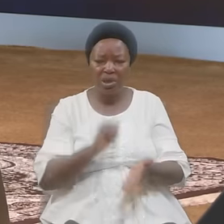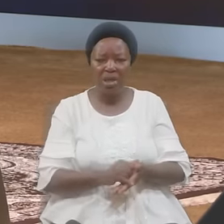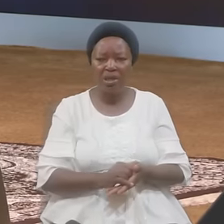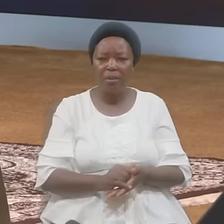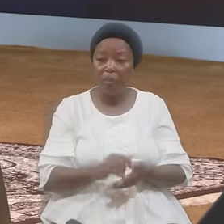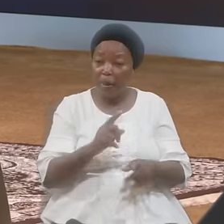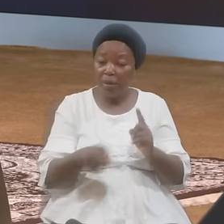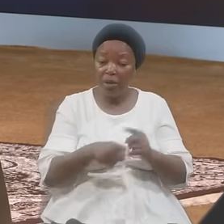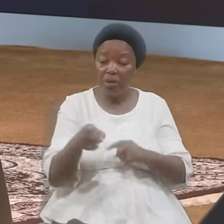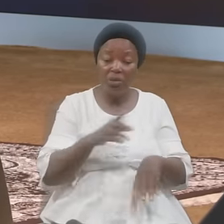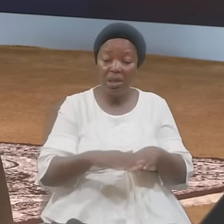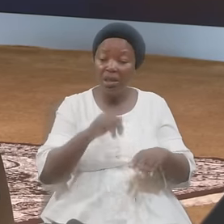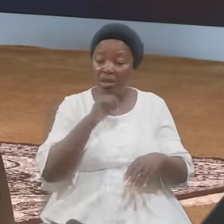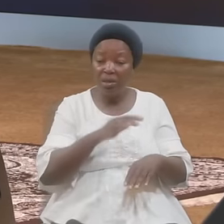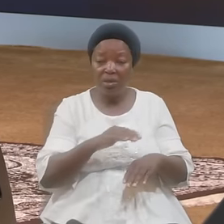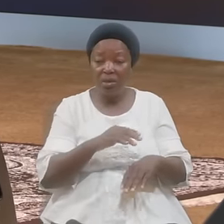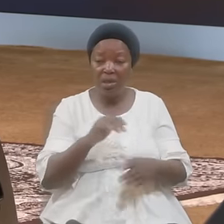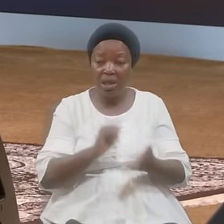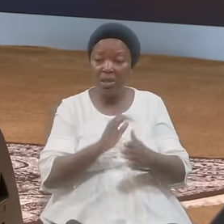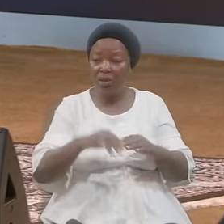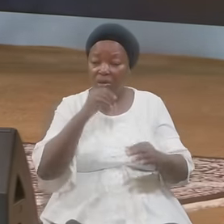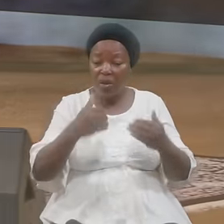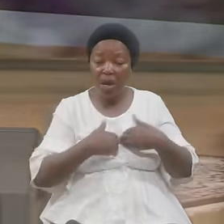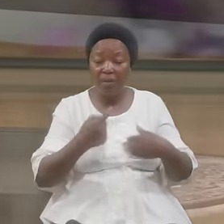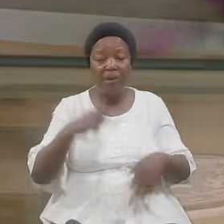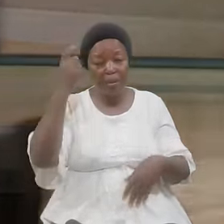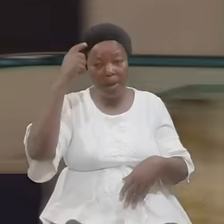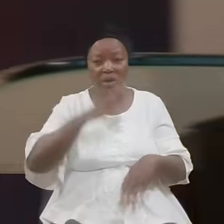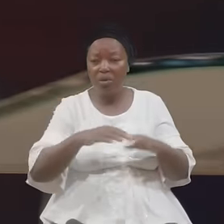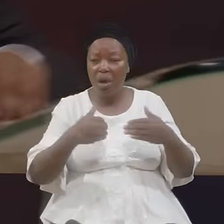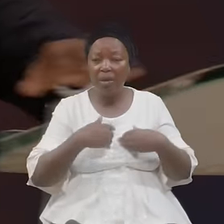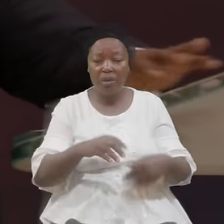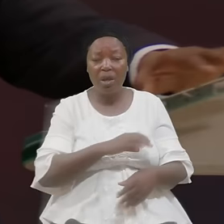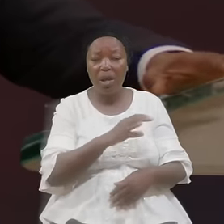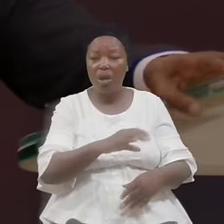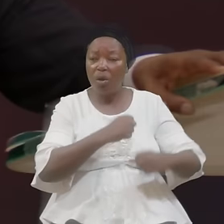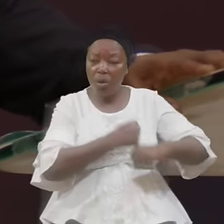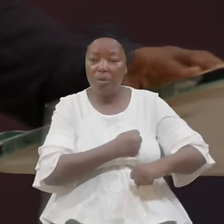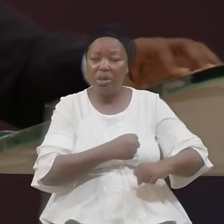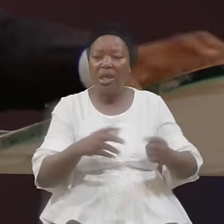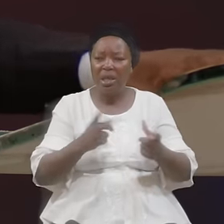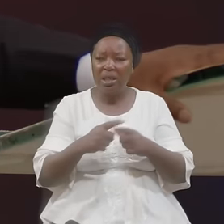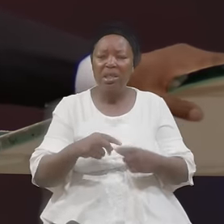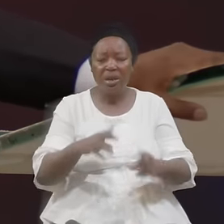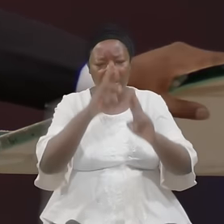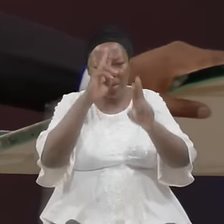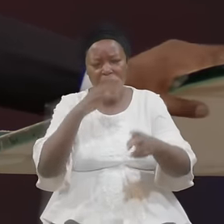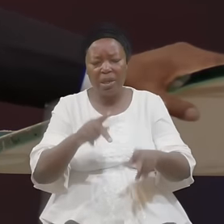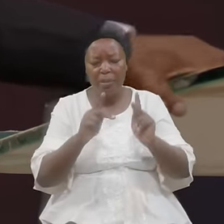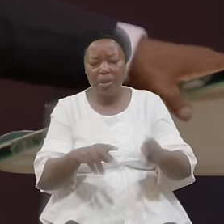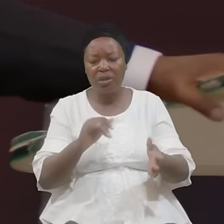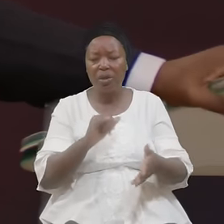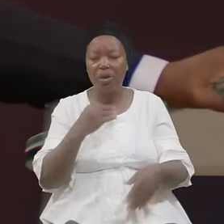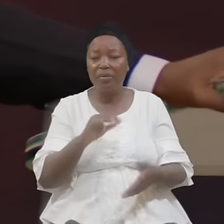Those Who Don't Have The Courage The Mind They Respect The Person Of That Man